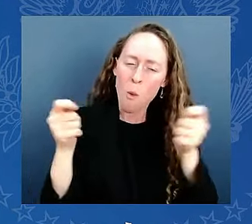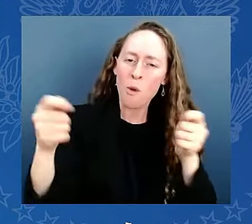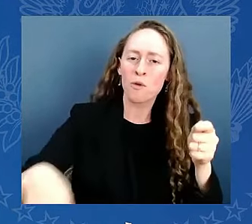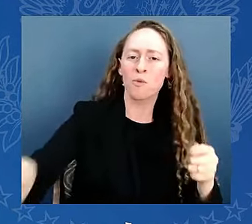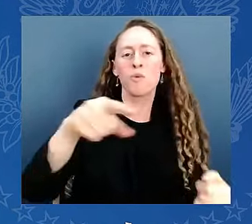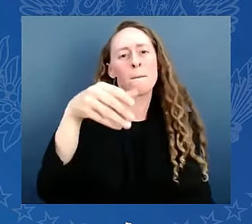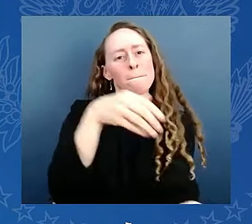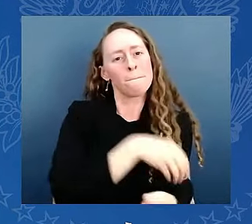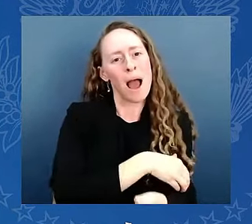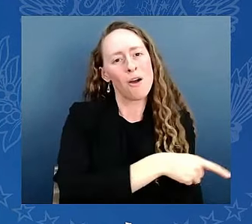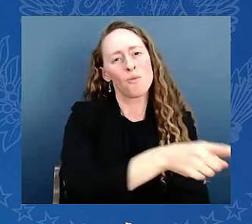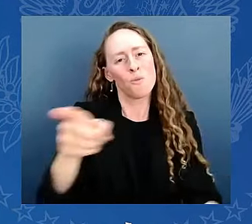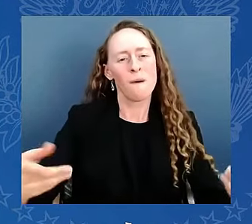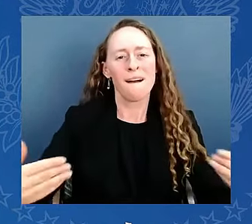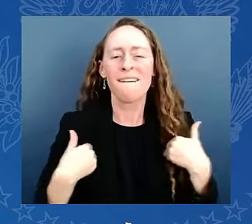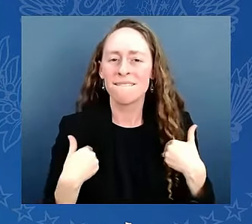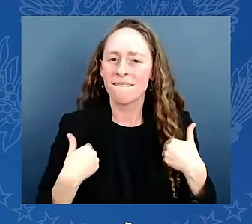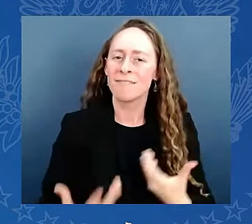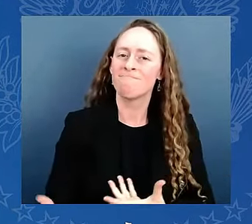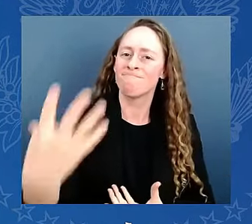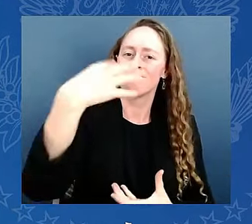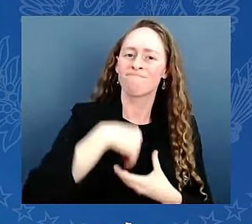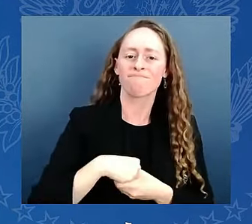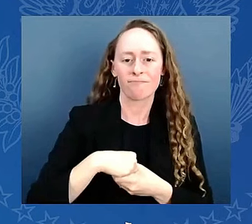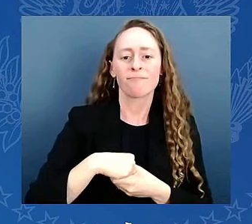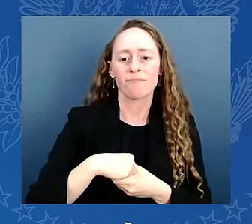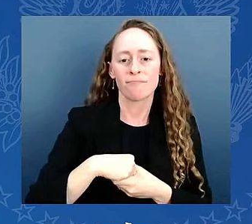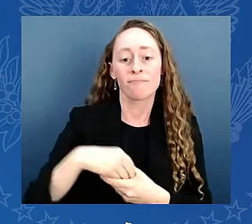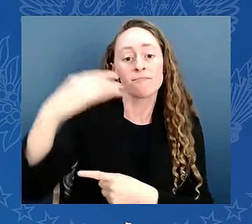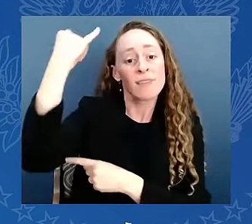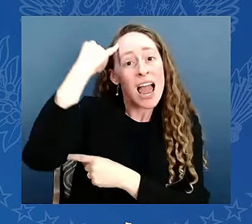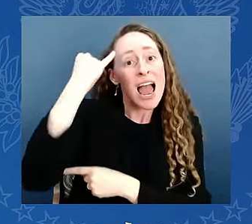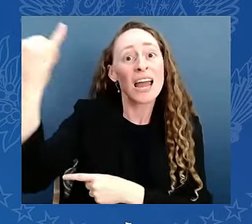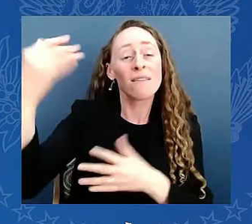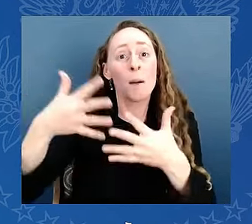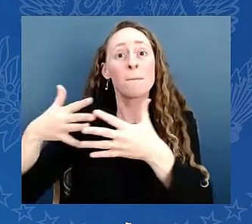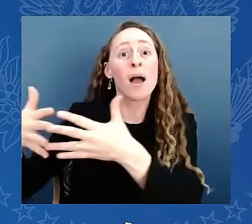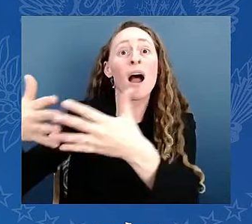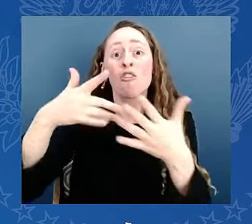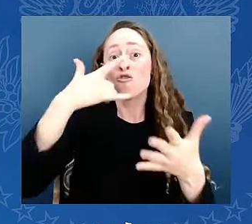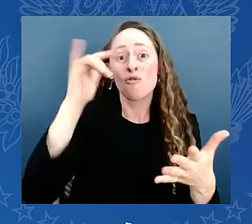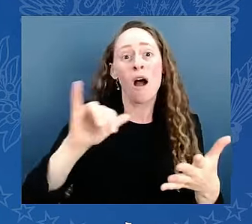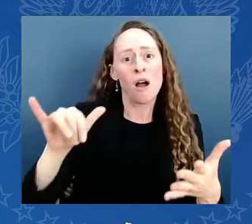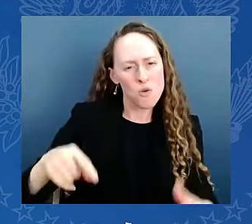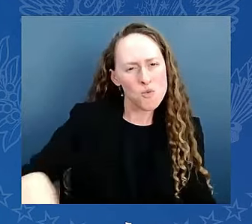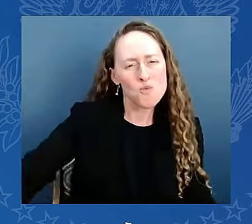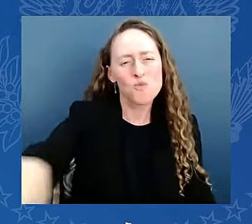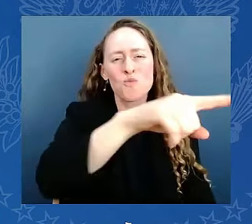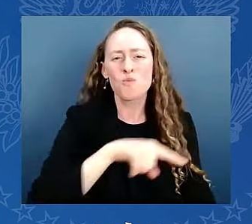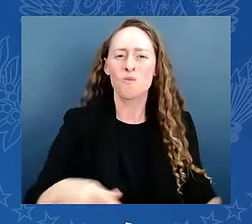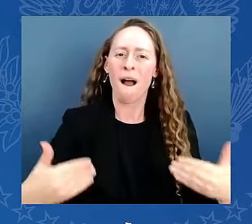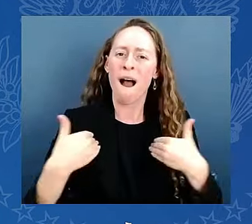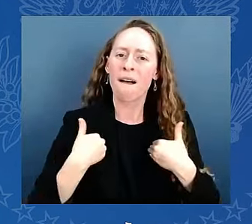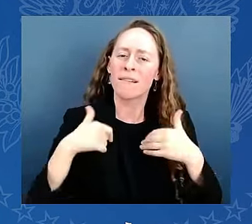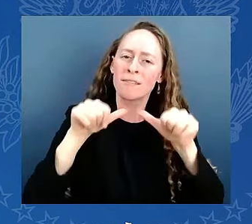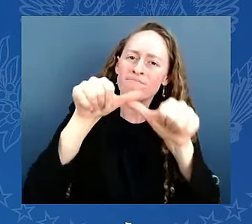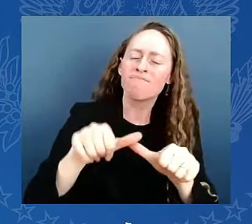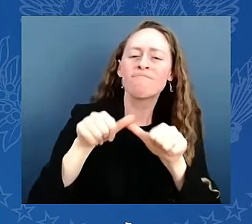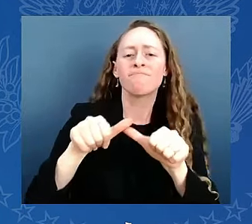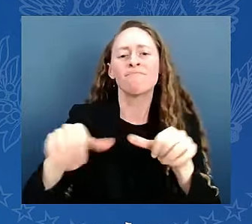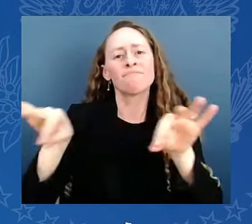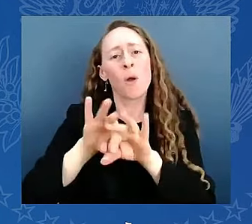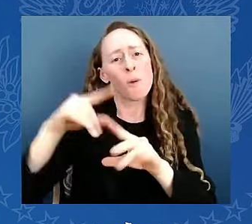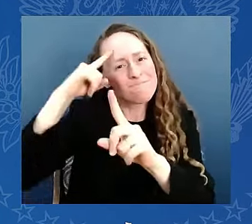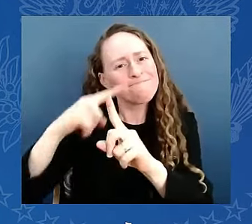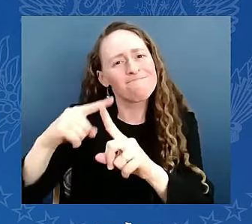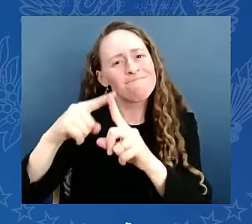You just have to keep faith, keep the faith, and remember who we are. We're the United States of America. And there's simply